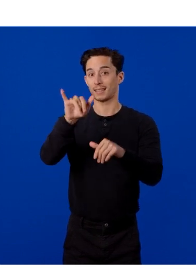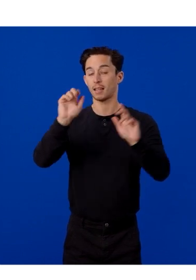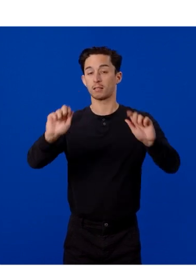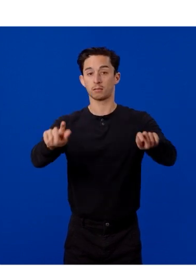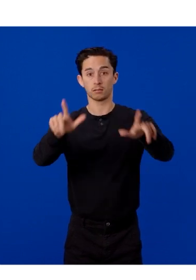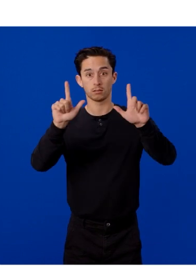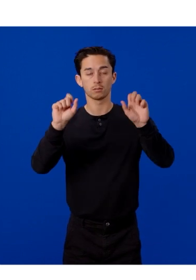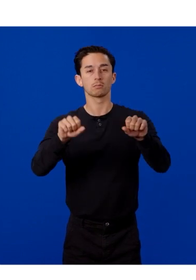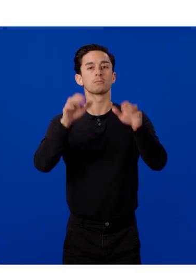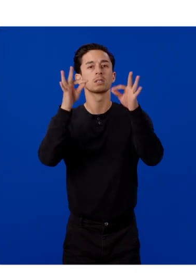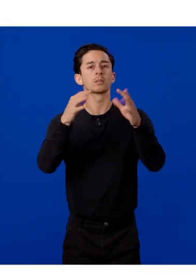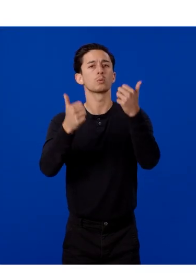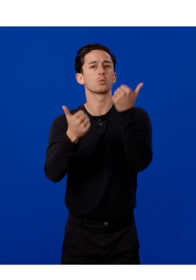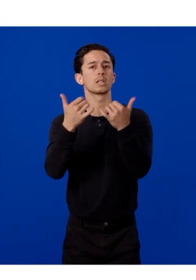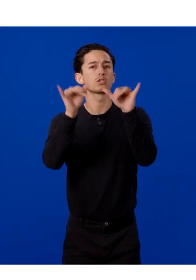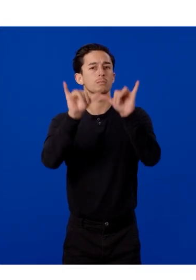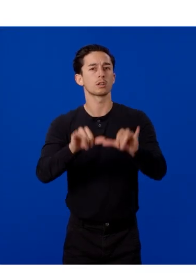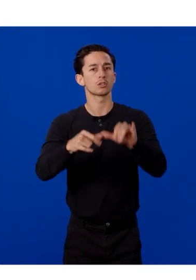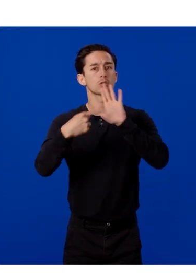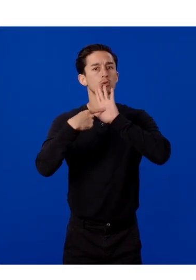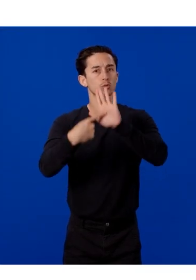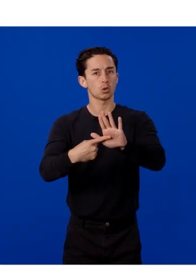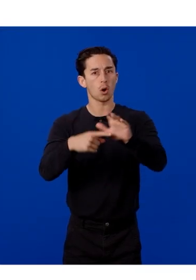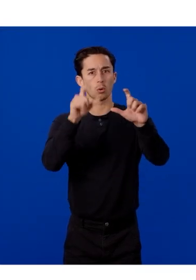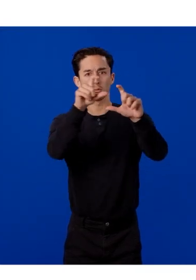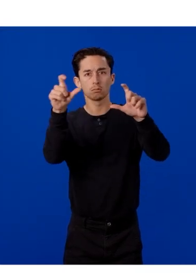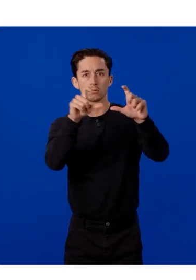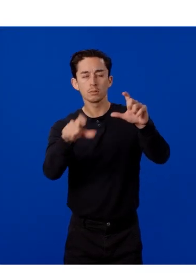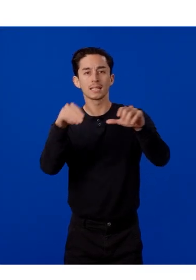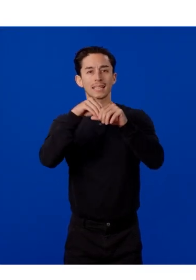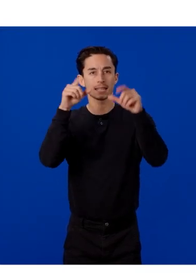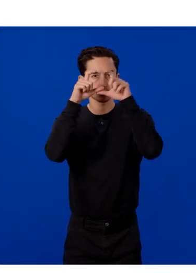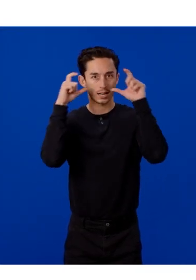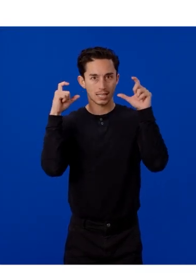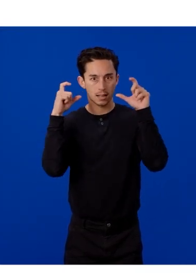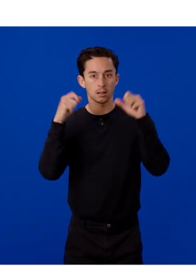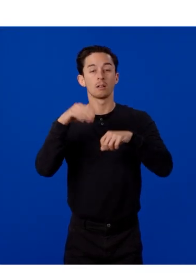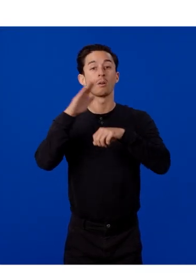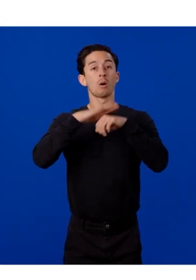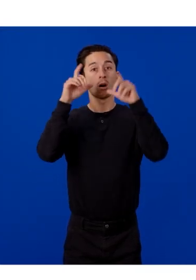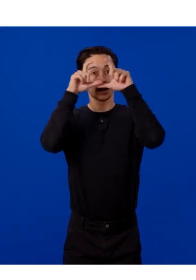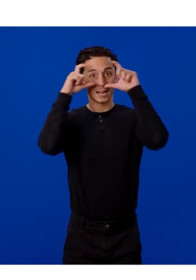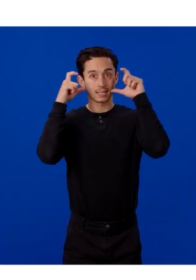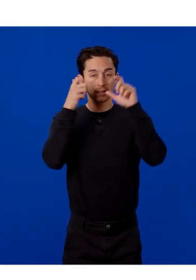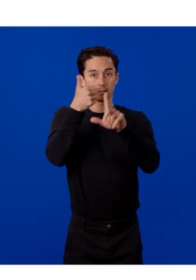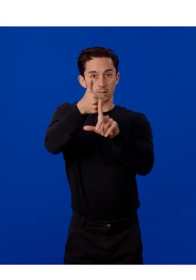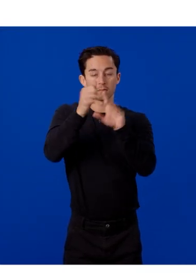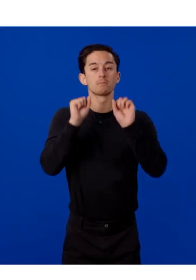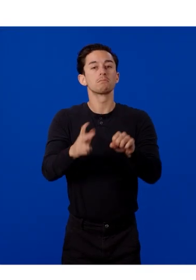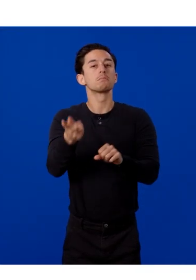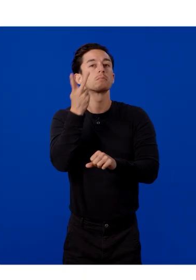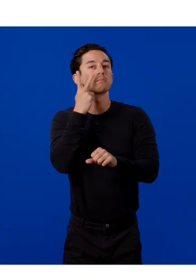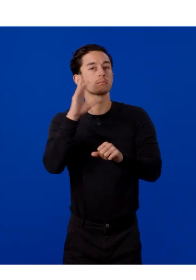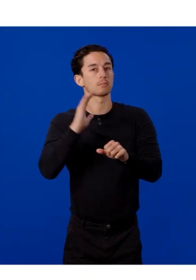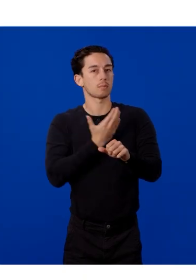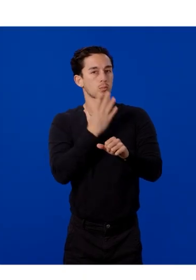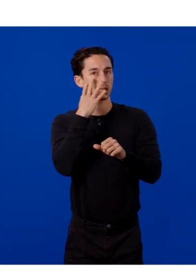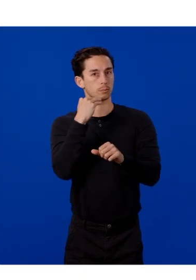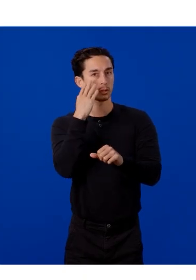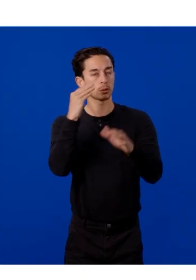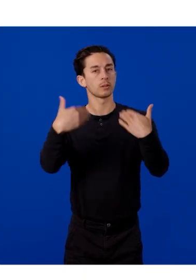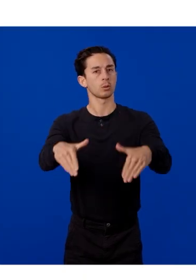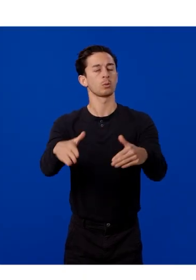decide which metrics to show inside your headset. On the headset itself, you can see that our experience is fairly simple